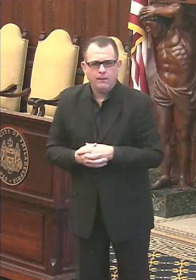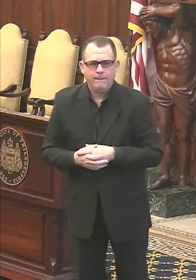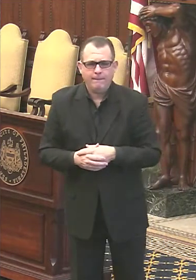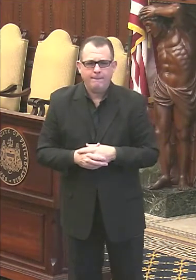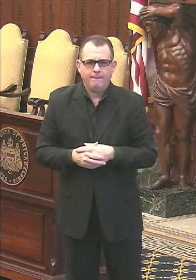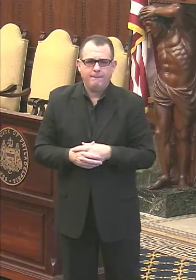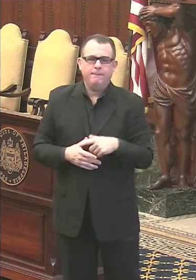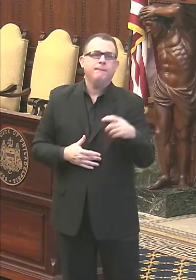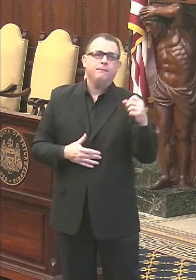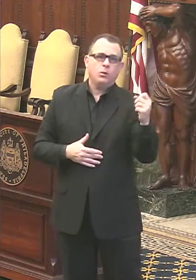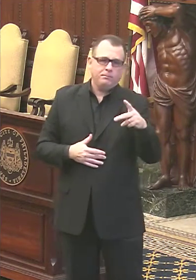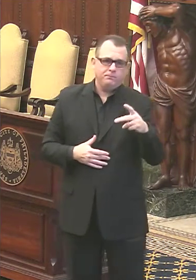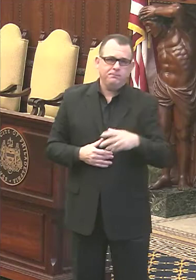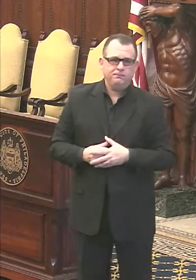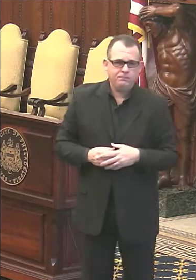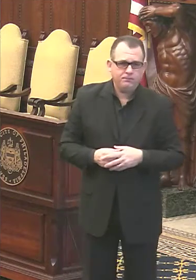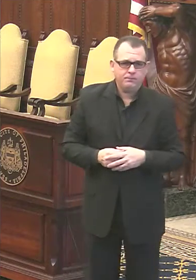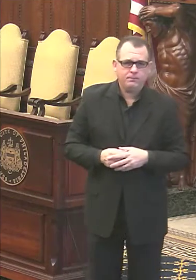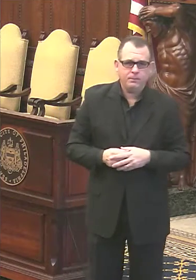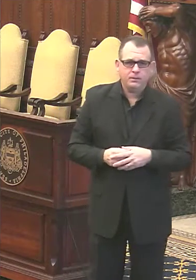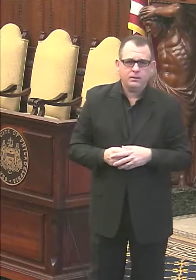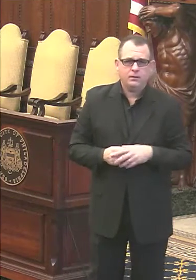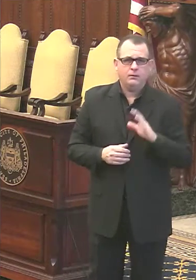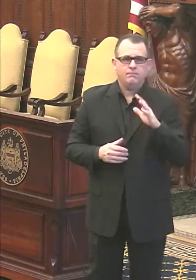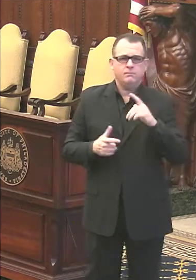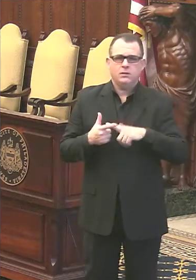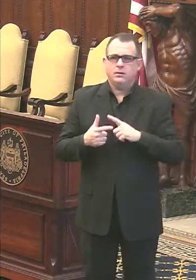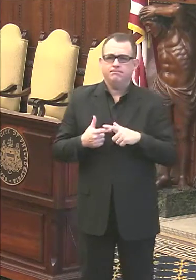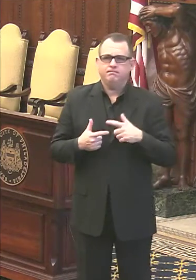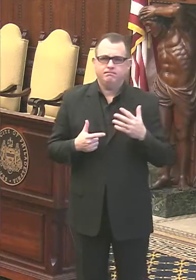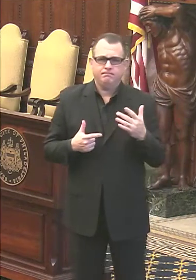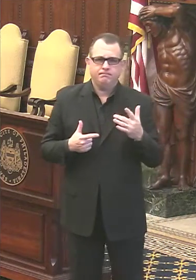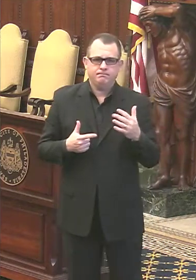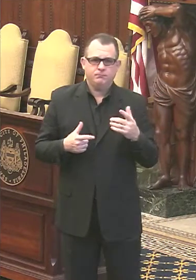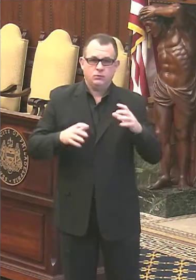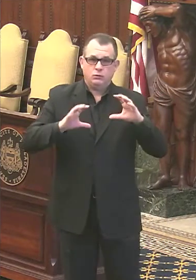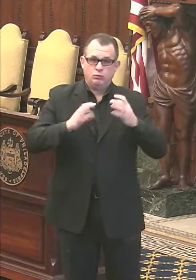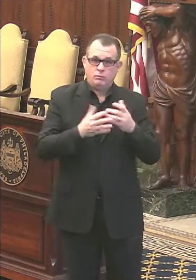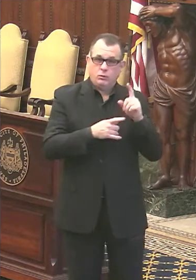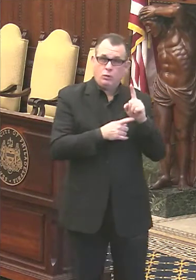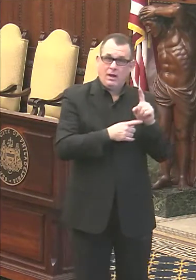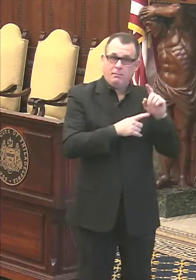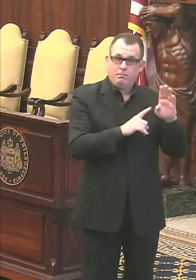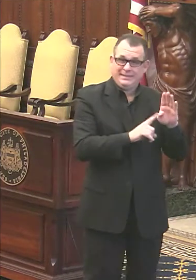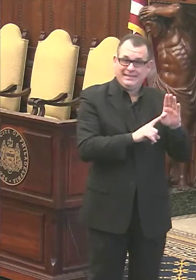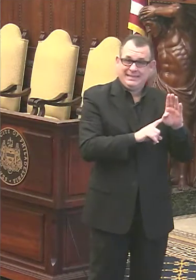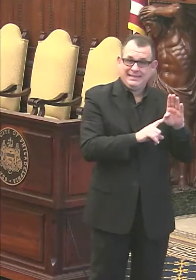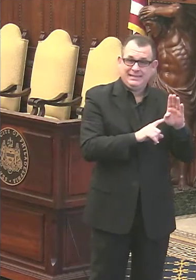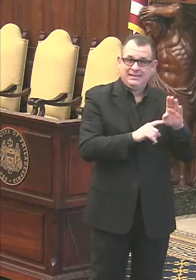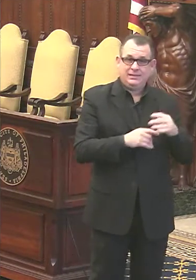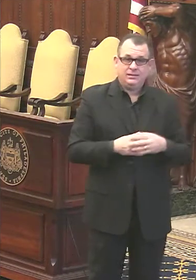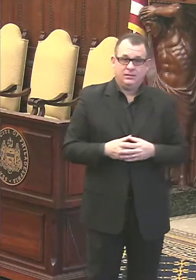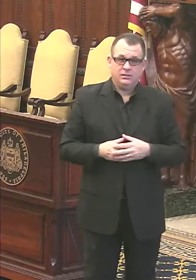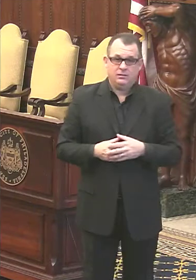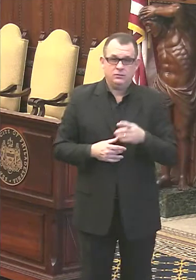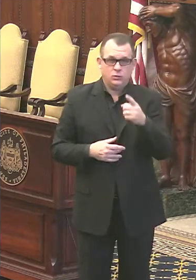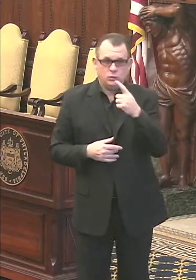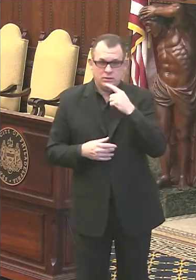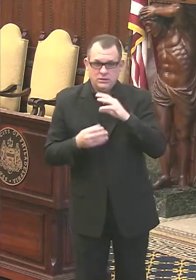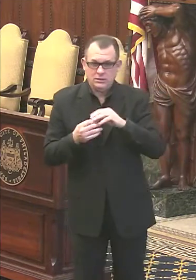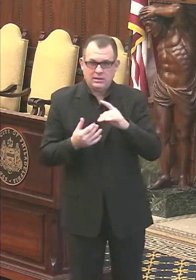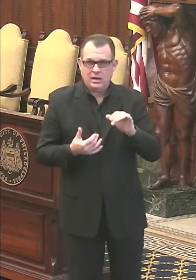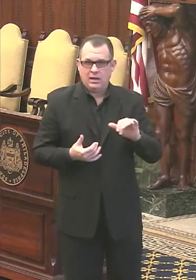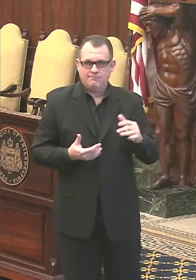Okay. And then as far as the group 1B, the way you broke it down today was kind of almost into